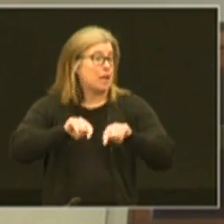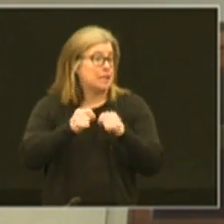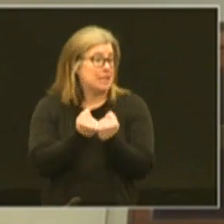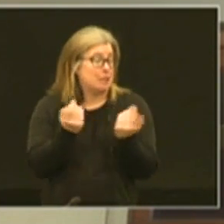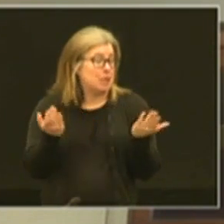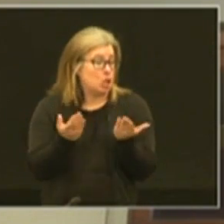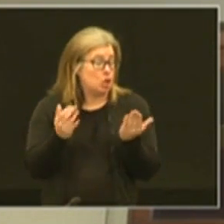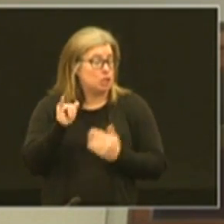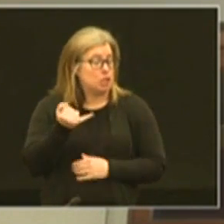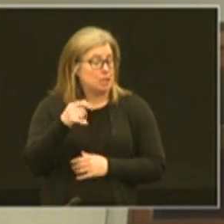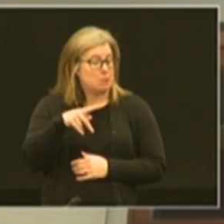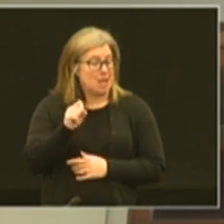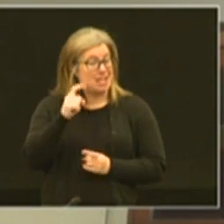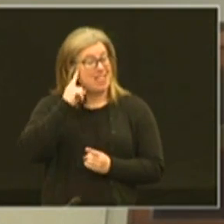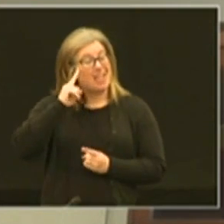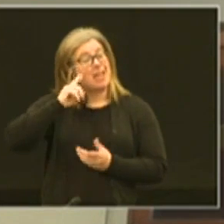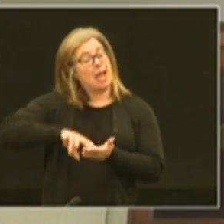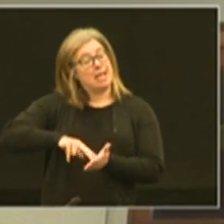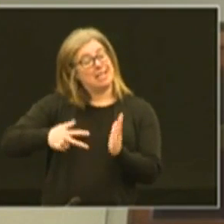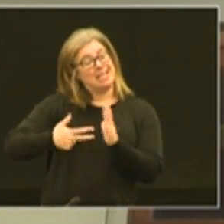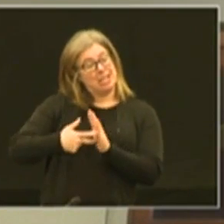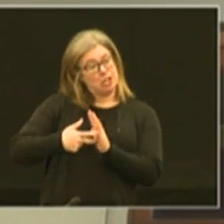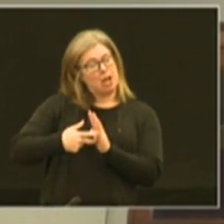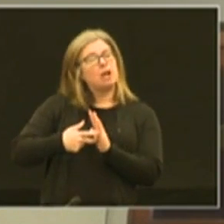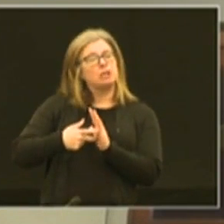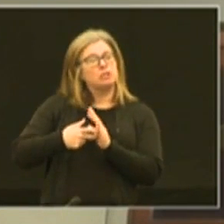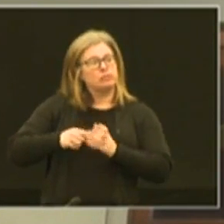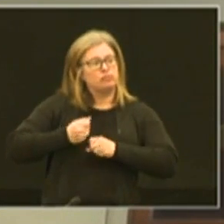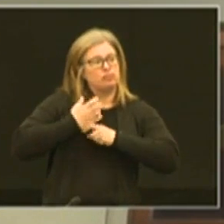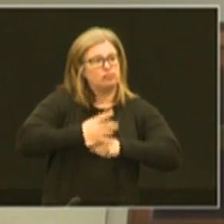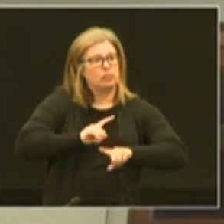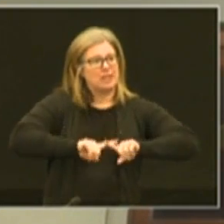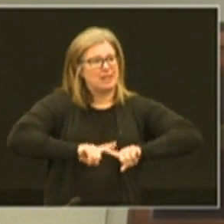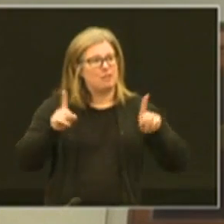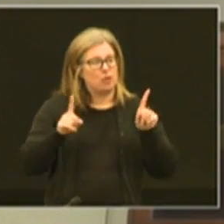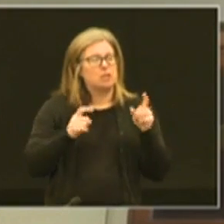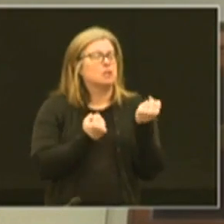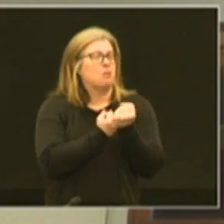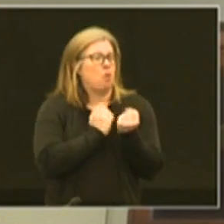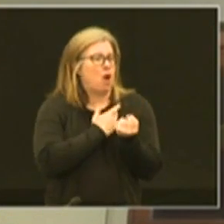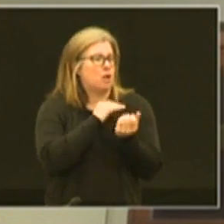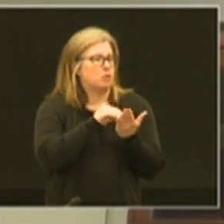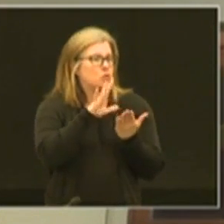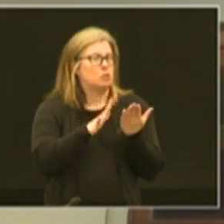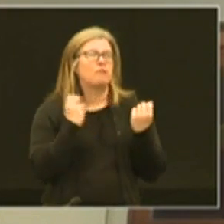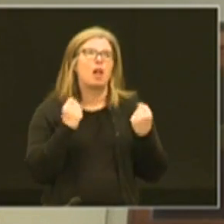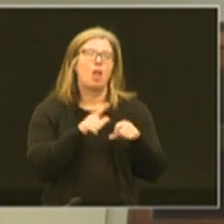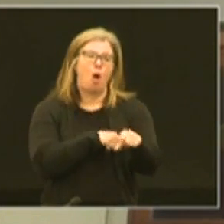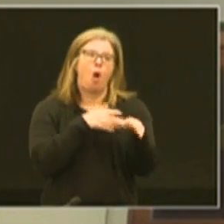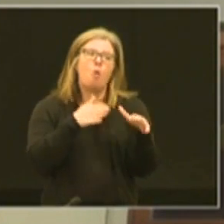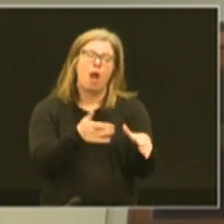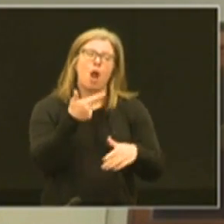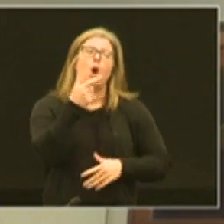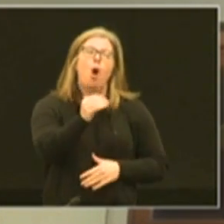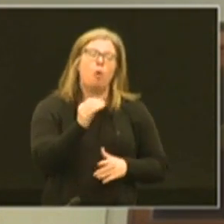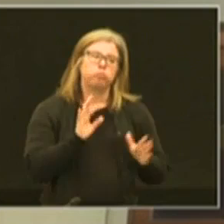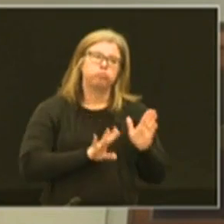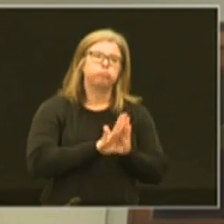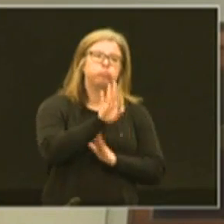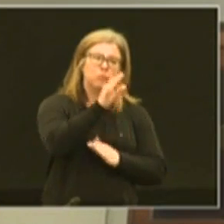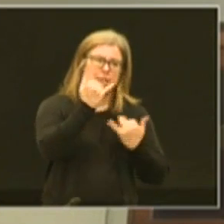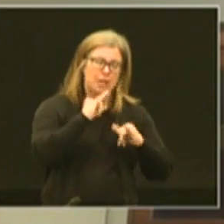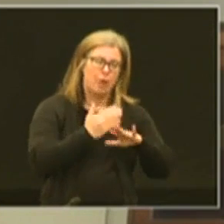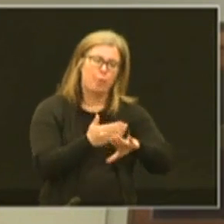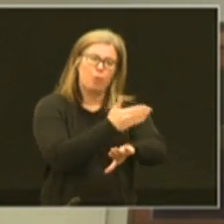JCPS and I believe that intentionality made the difference in supporting our students. We still got a long way to go and